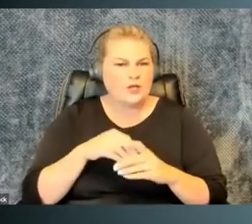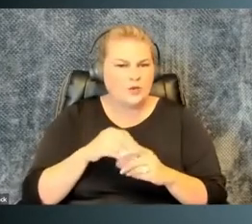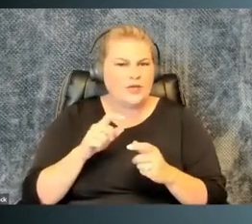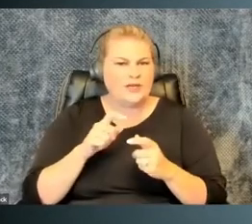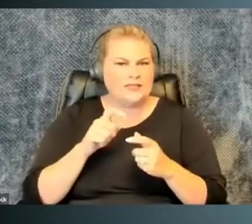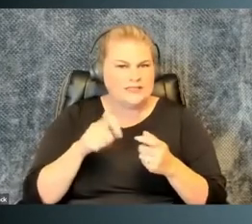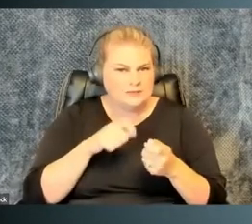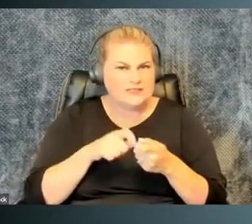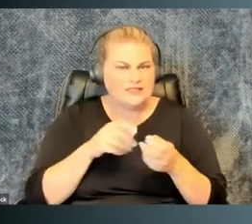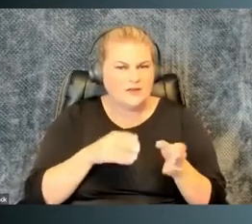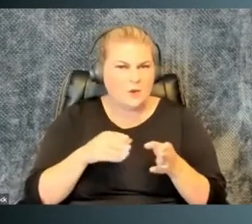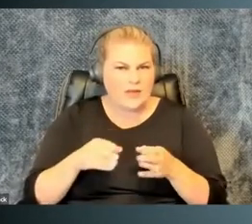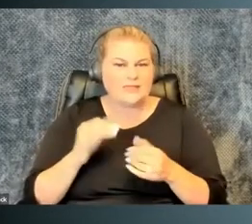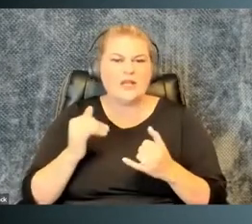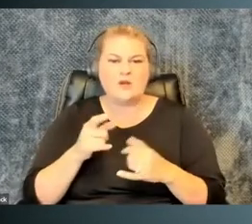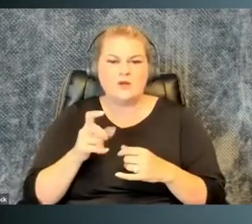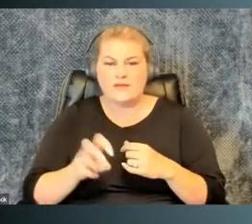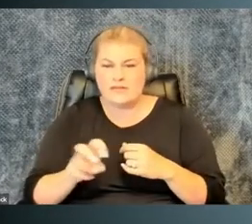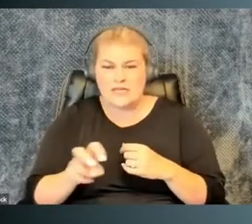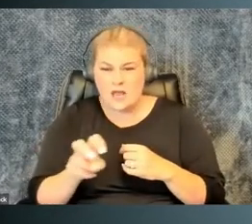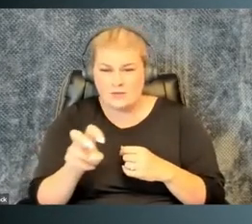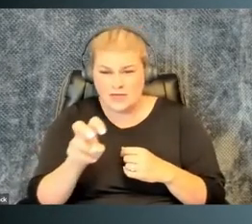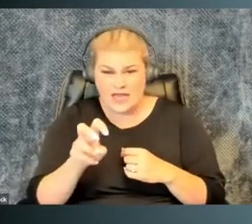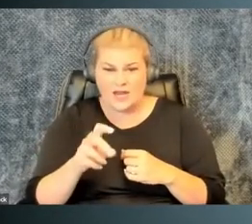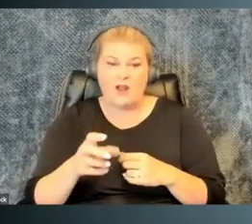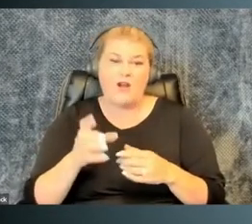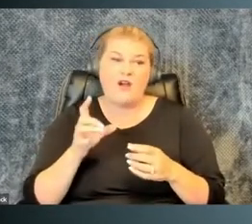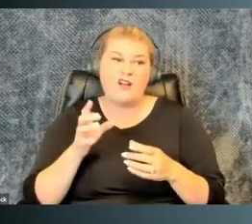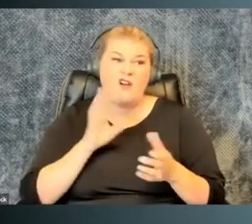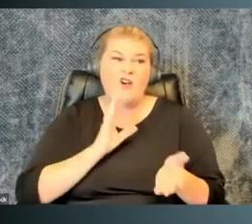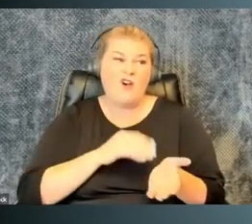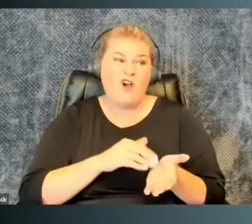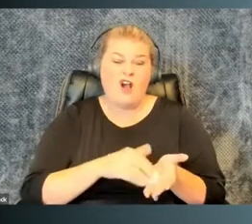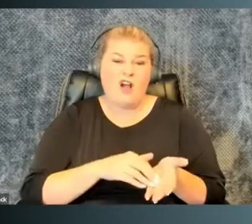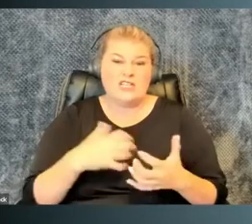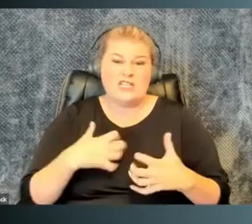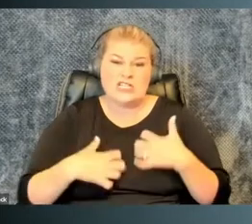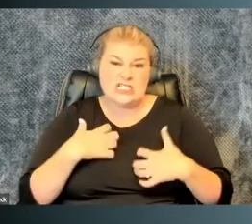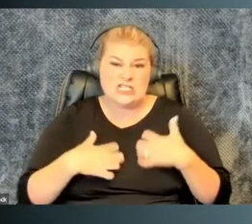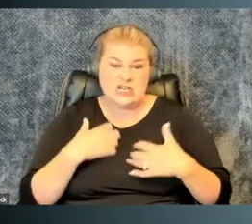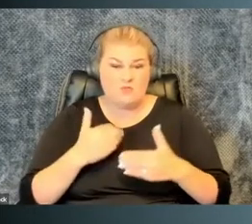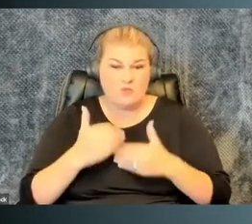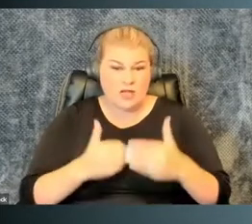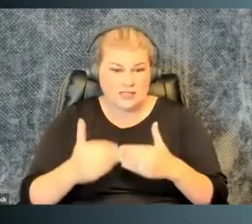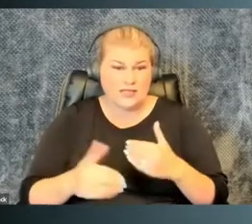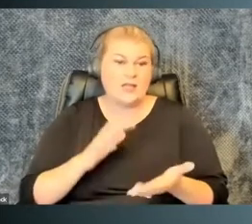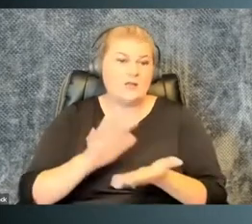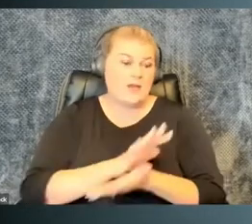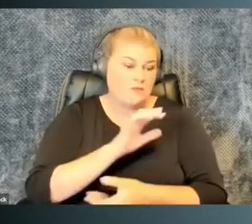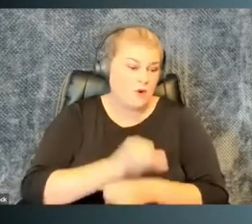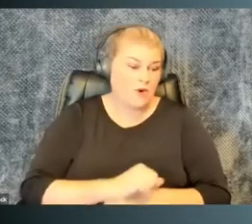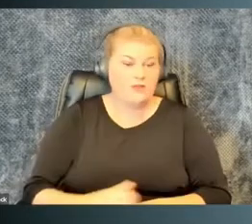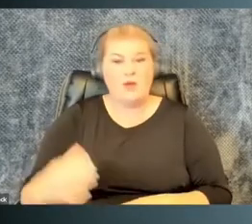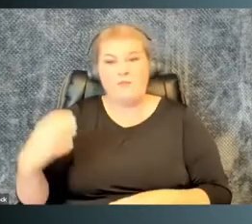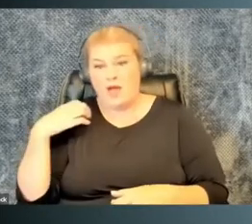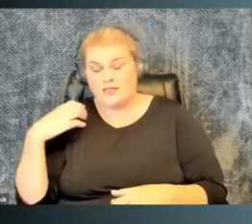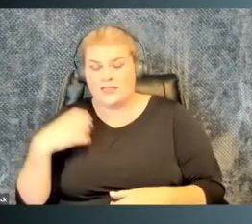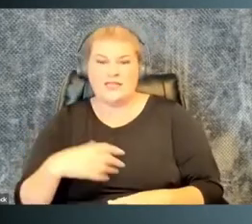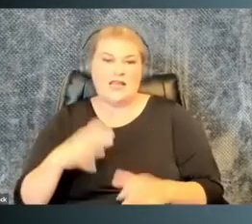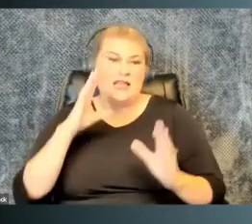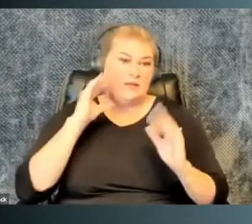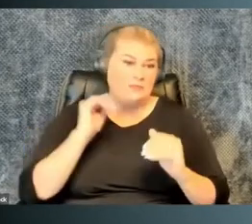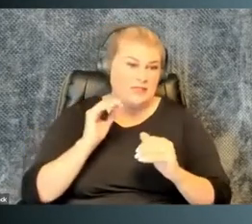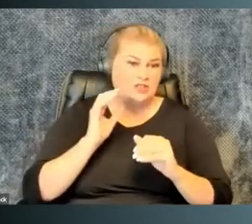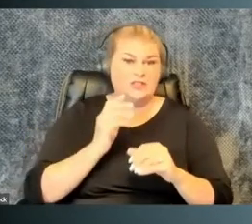but only be included in very specific terms where you have had to navigate an often hostile process. The paperwork, authority,